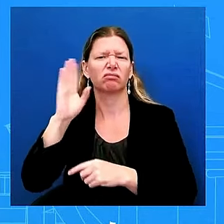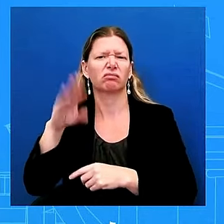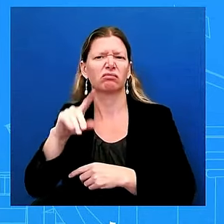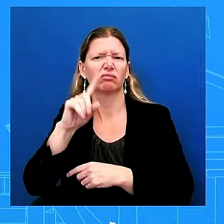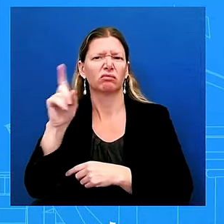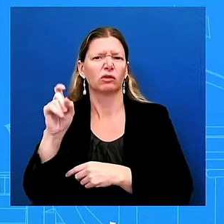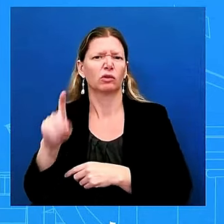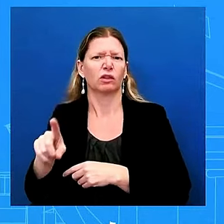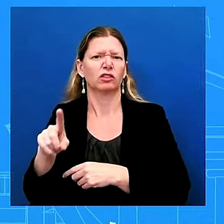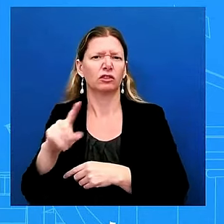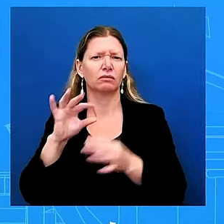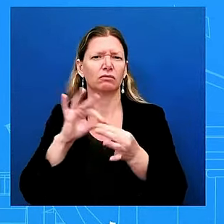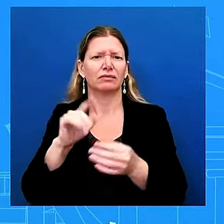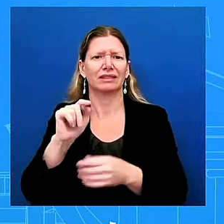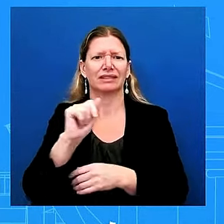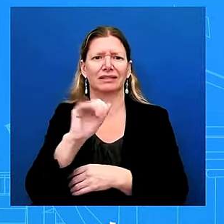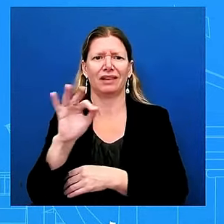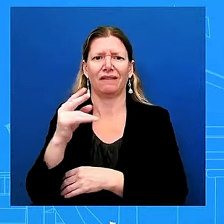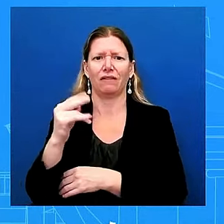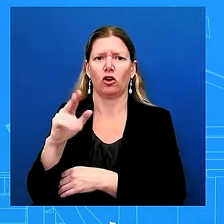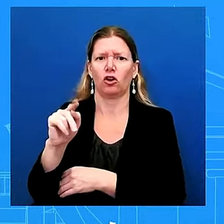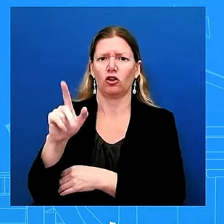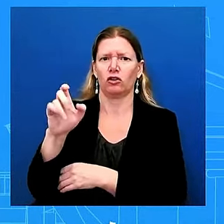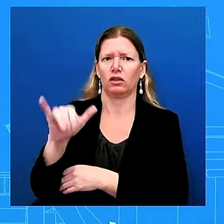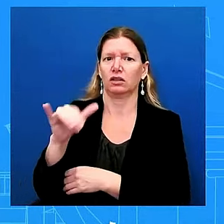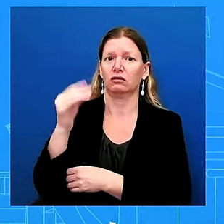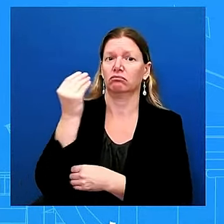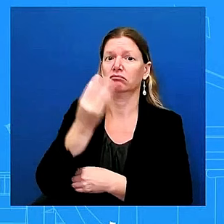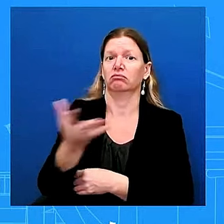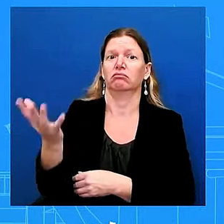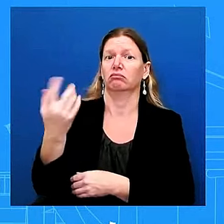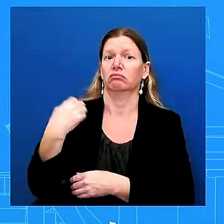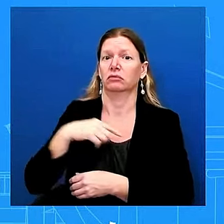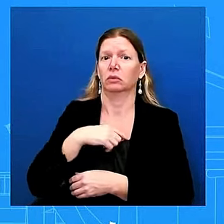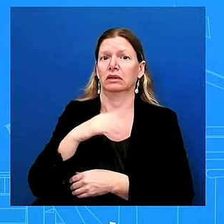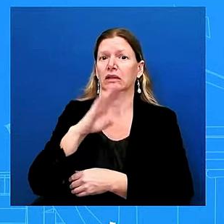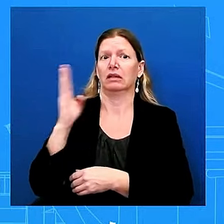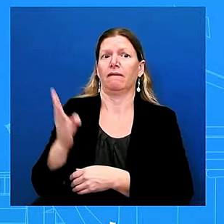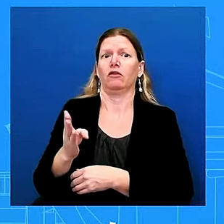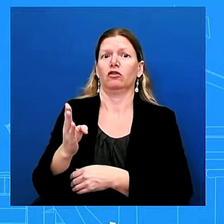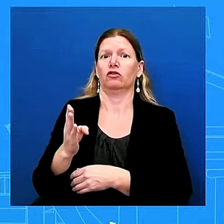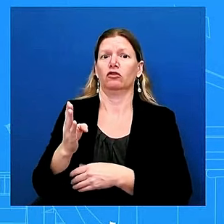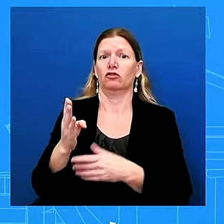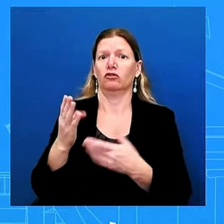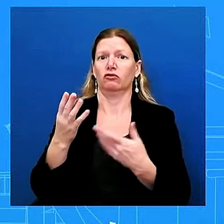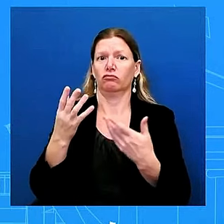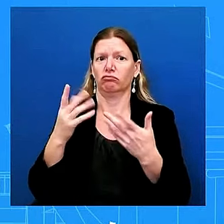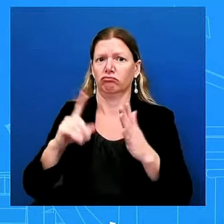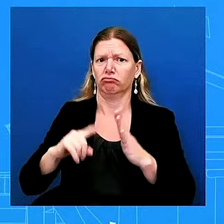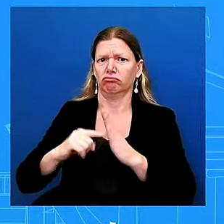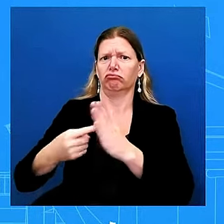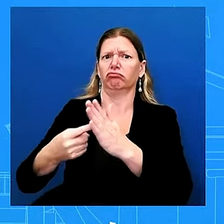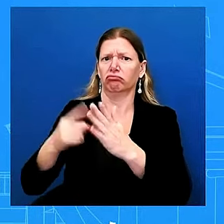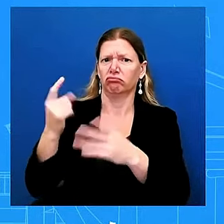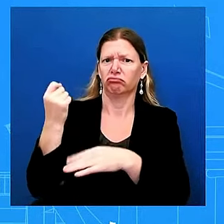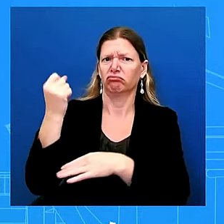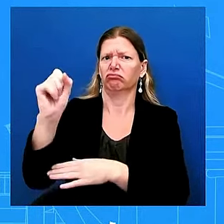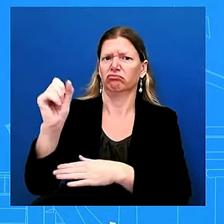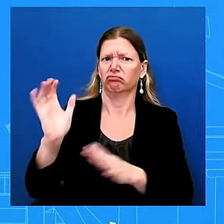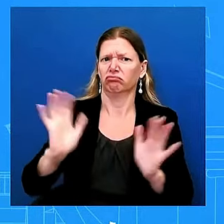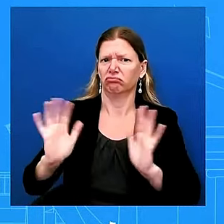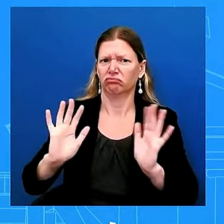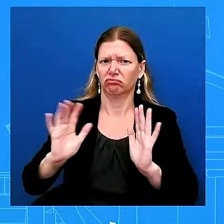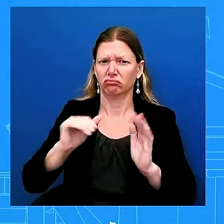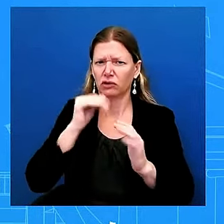the taff hartley to break a strike and are not considering to doing so now but this is a president that has been called a